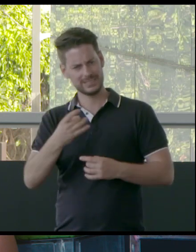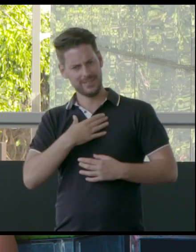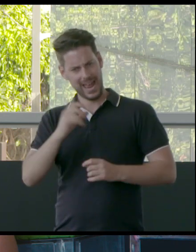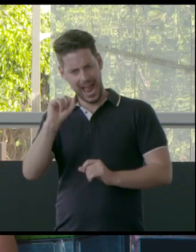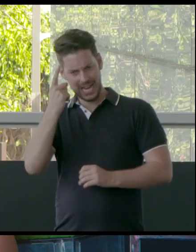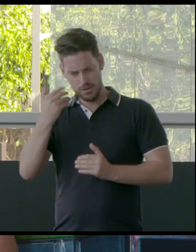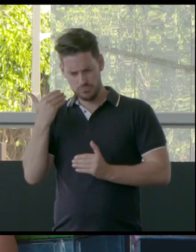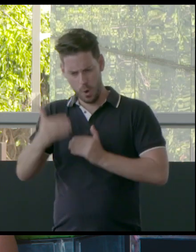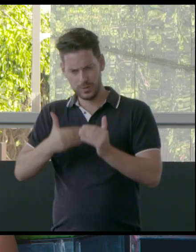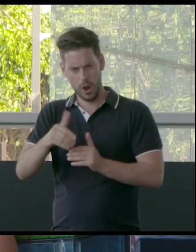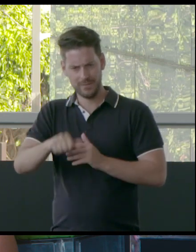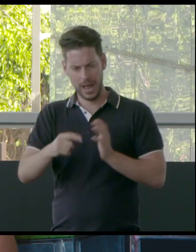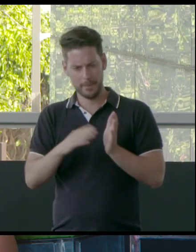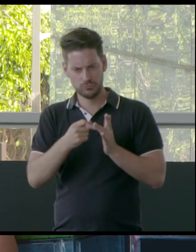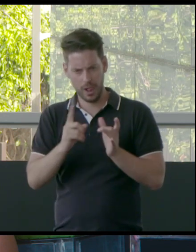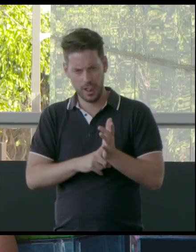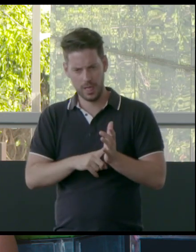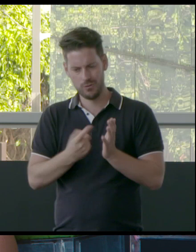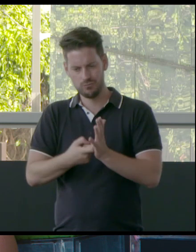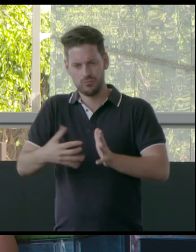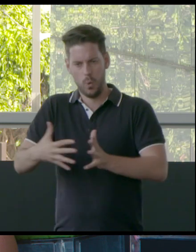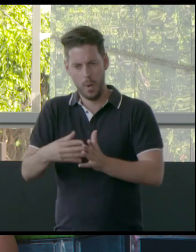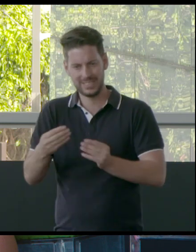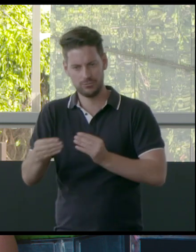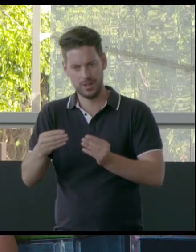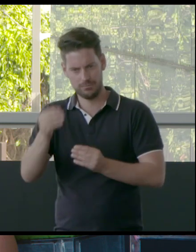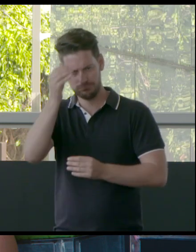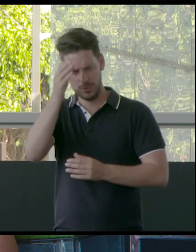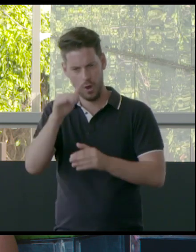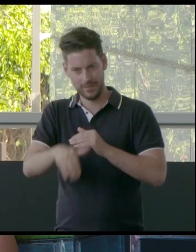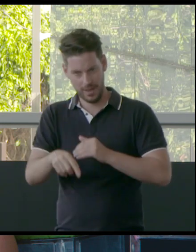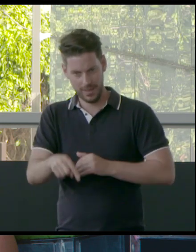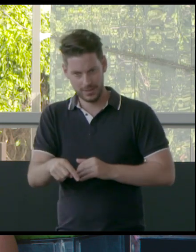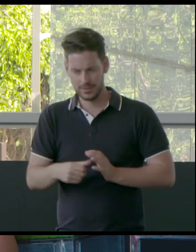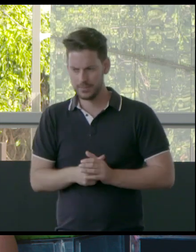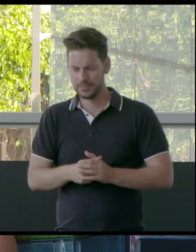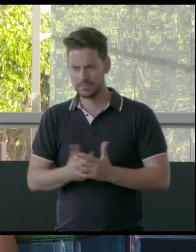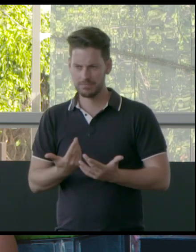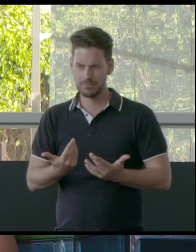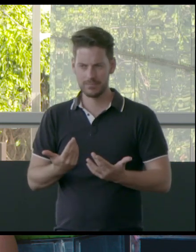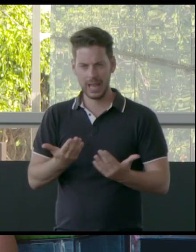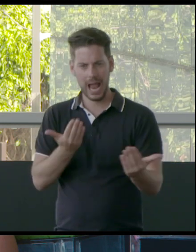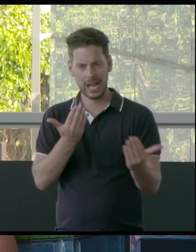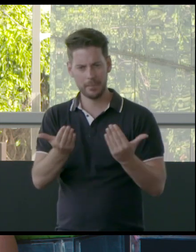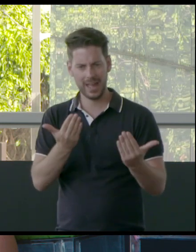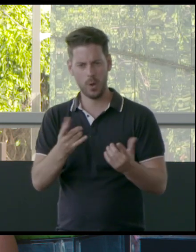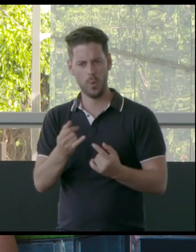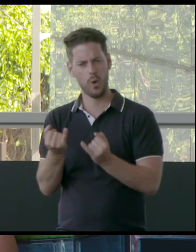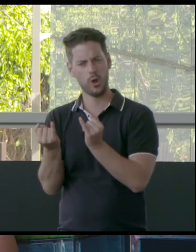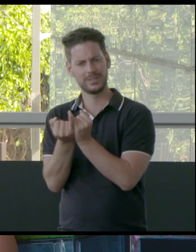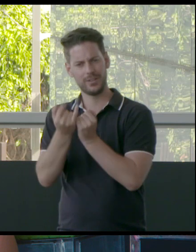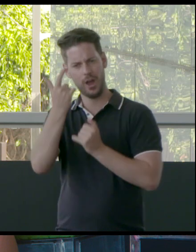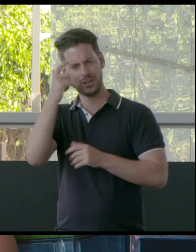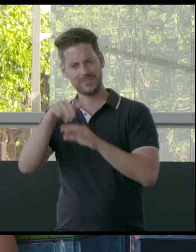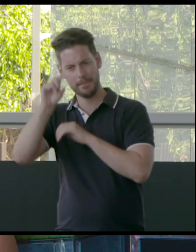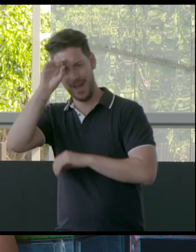process of that mineral, that raw material, is, in a sense, comparing or competing with the idea of